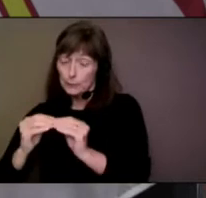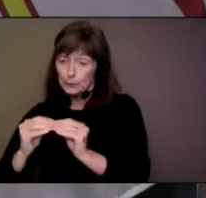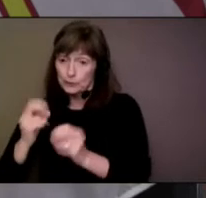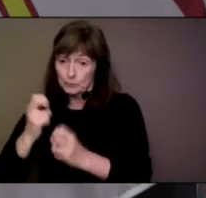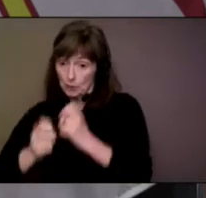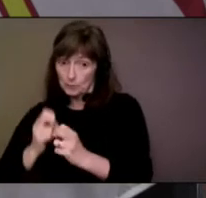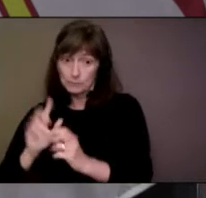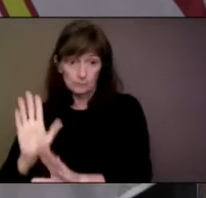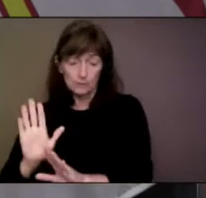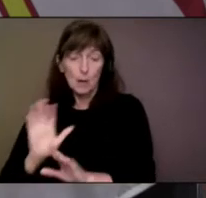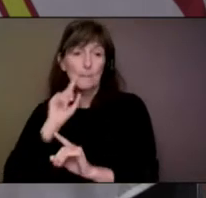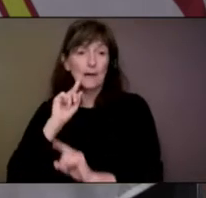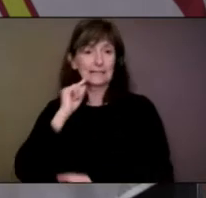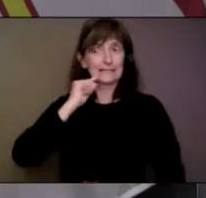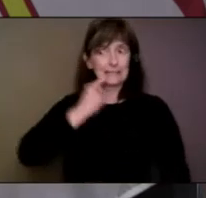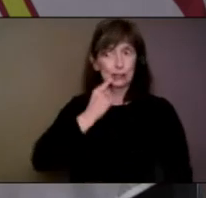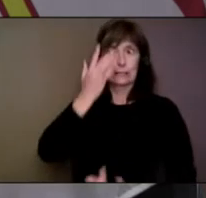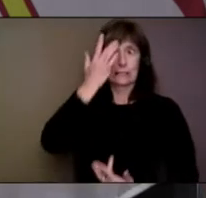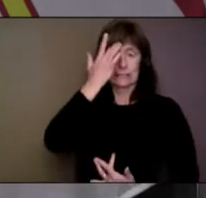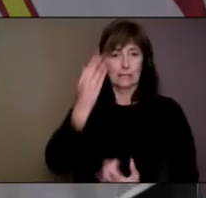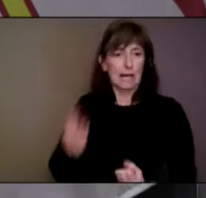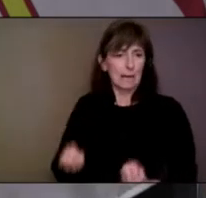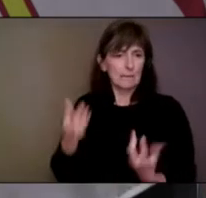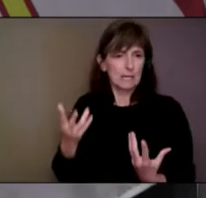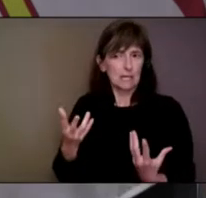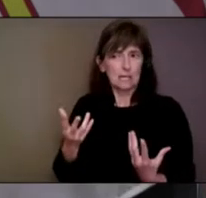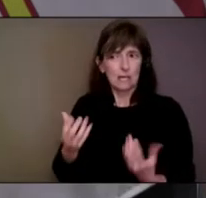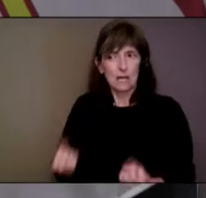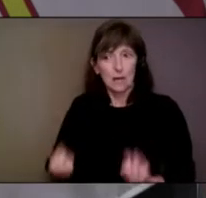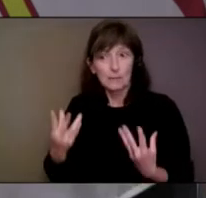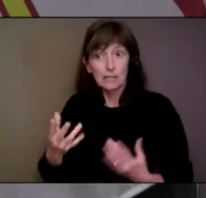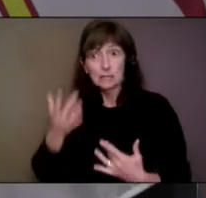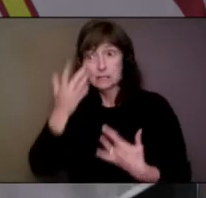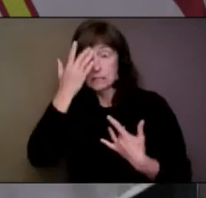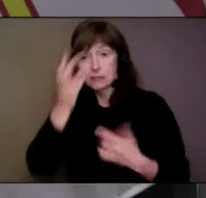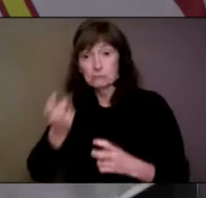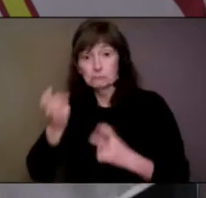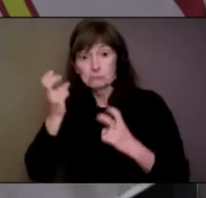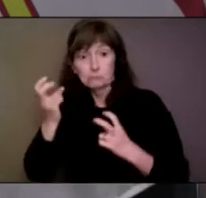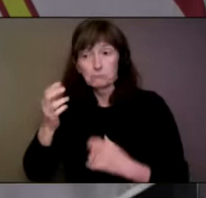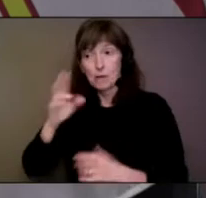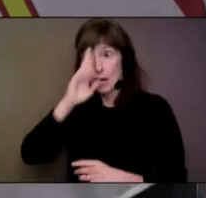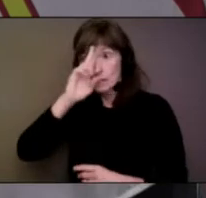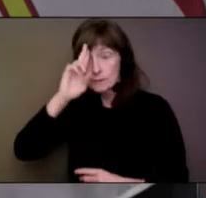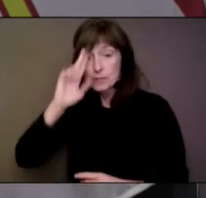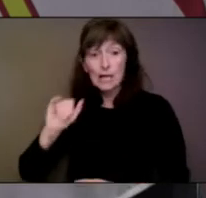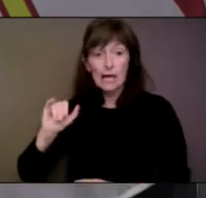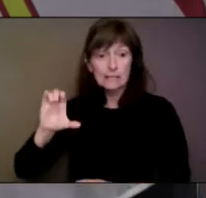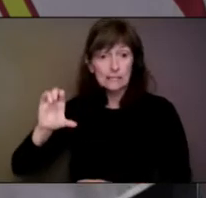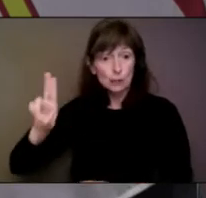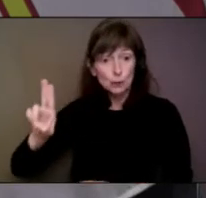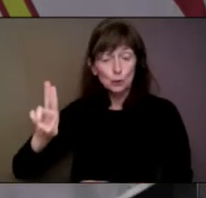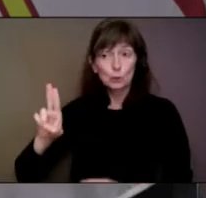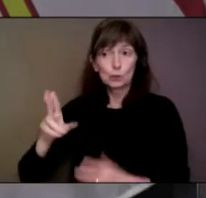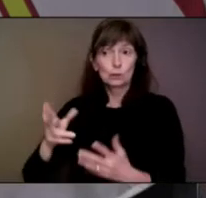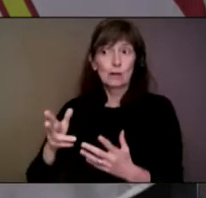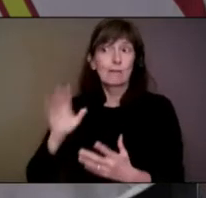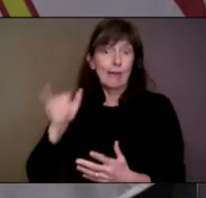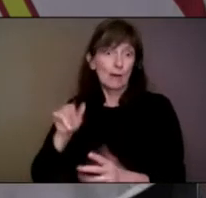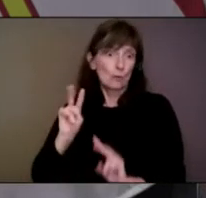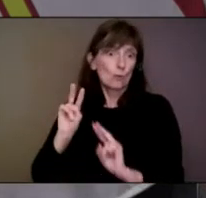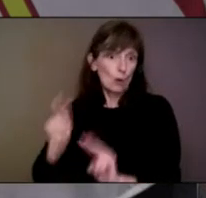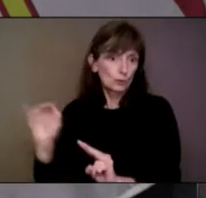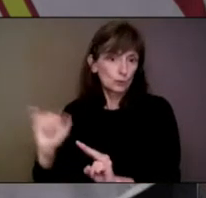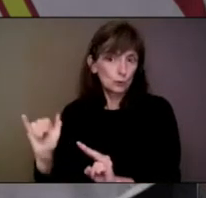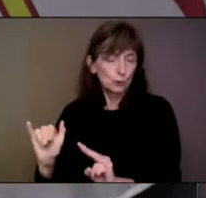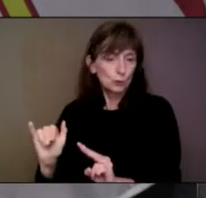and, you know, how many of those cases end up in hospital or ICUs and, you know, looking at our health